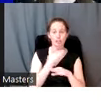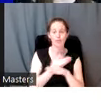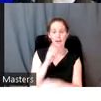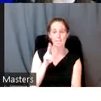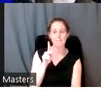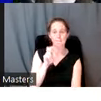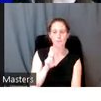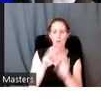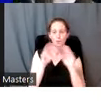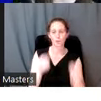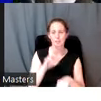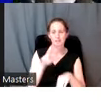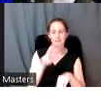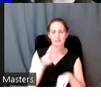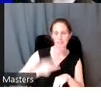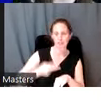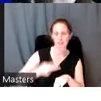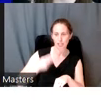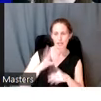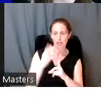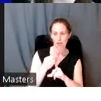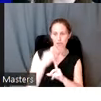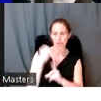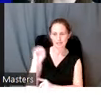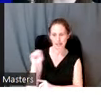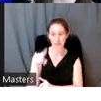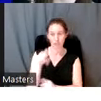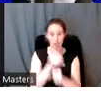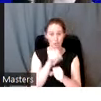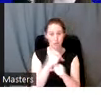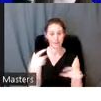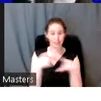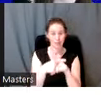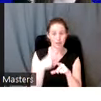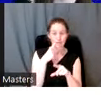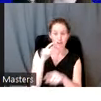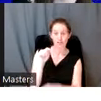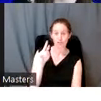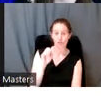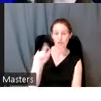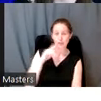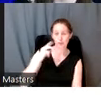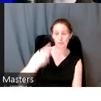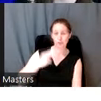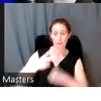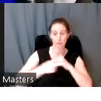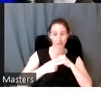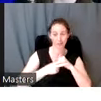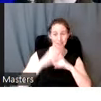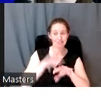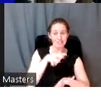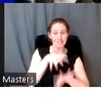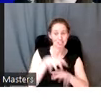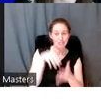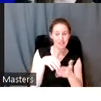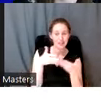Natural History and Culture in Seattle. She works at the intersection of tribal historic preservation, indigenous studies, and public